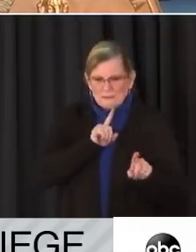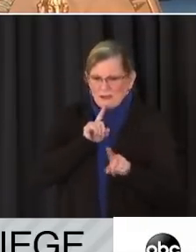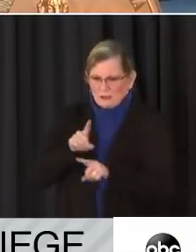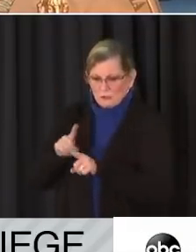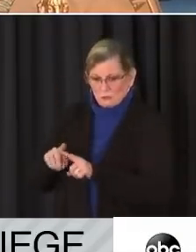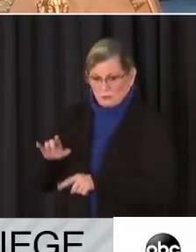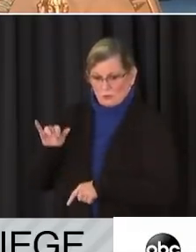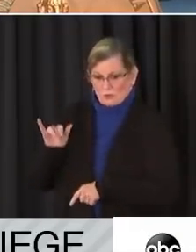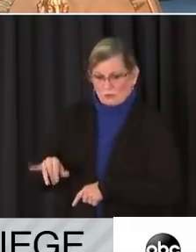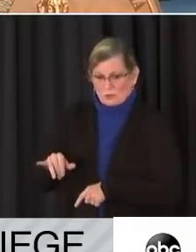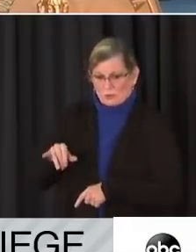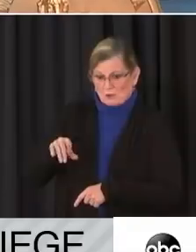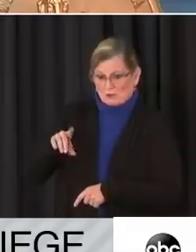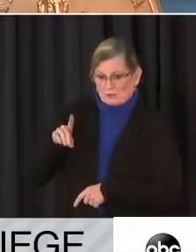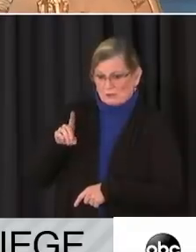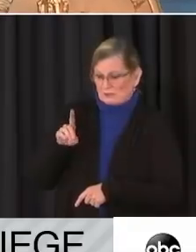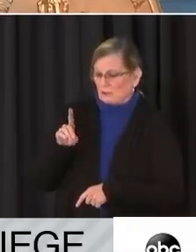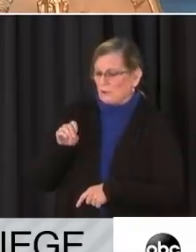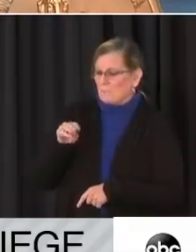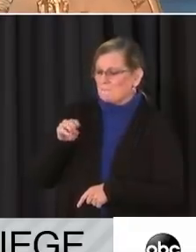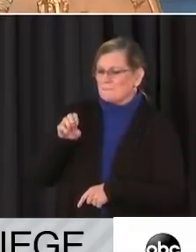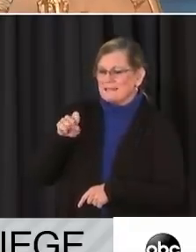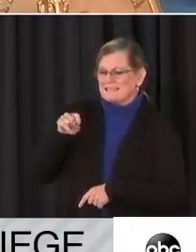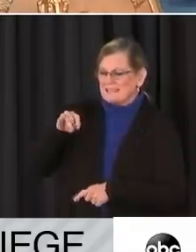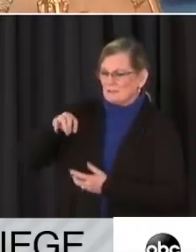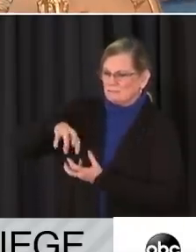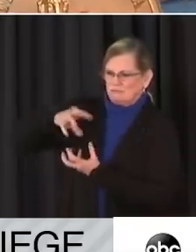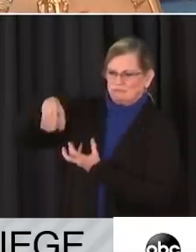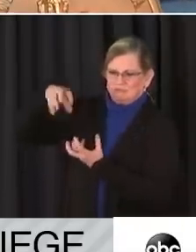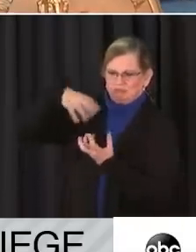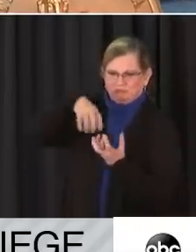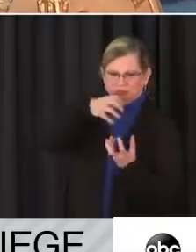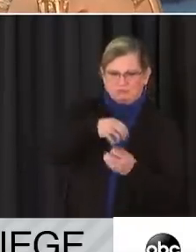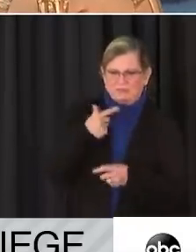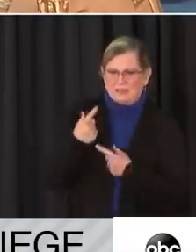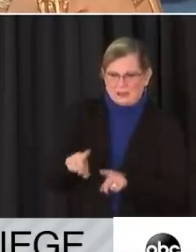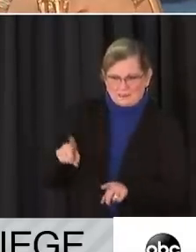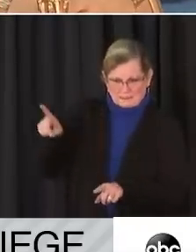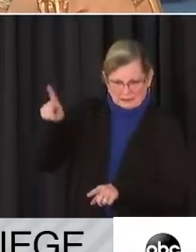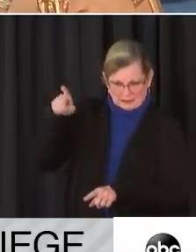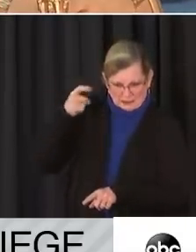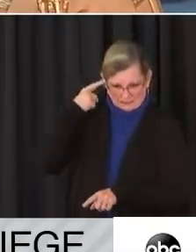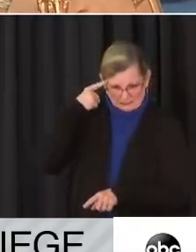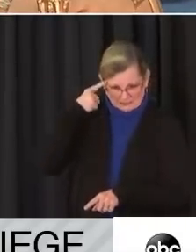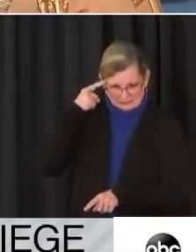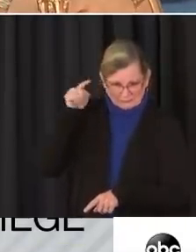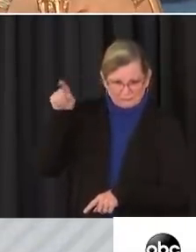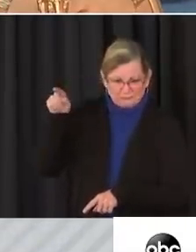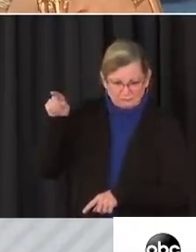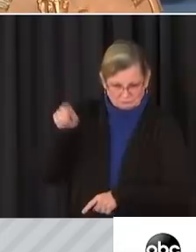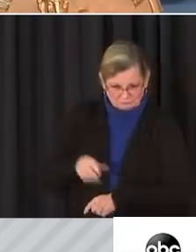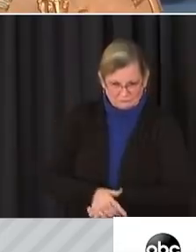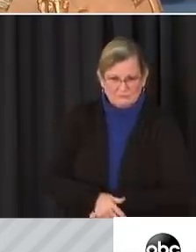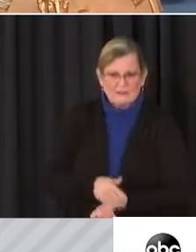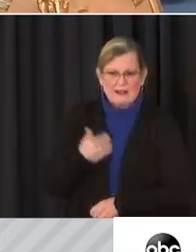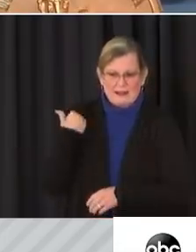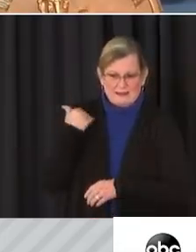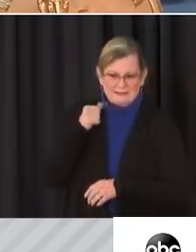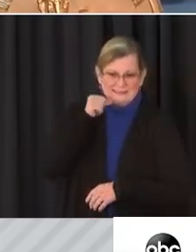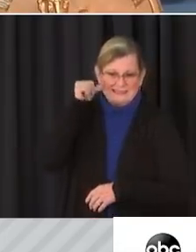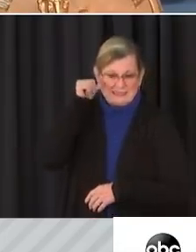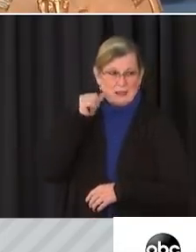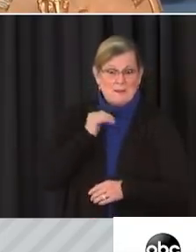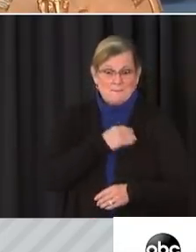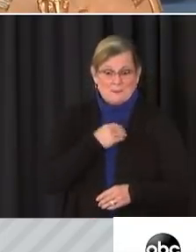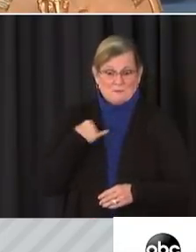terrorism and sedition that unfolded in the nation's capital yesterday. I'm joined by members of my team, including